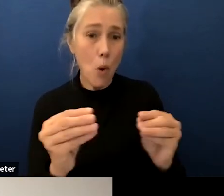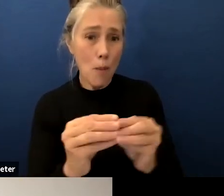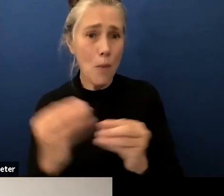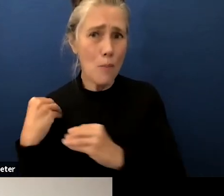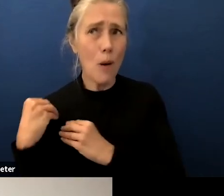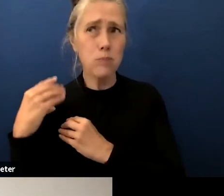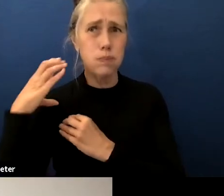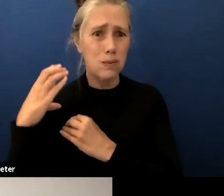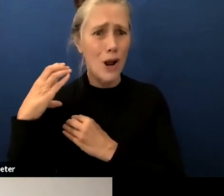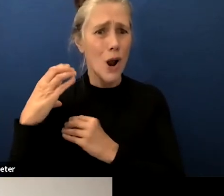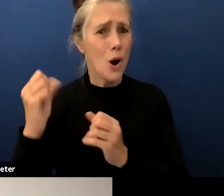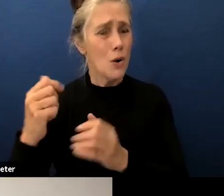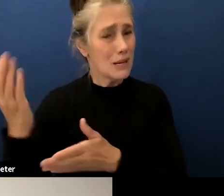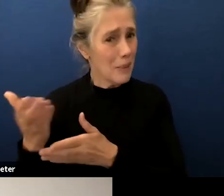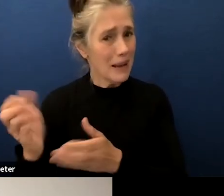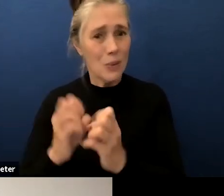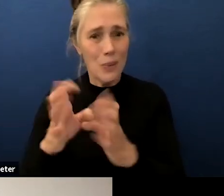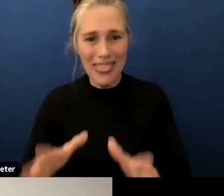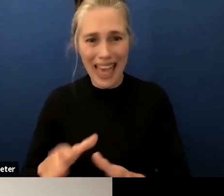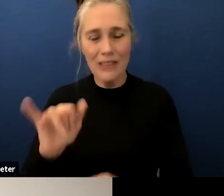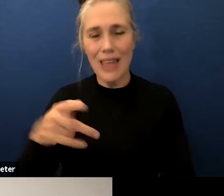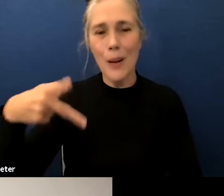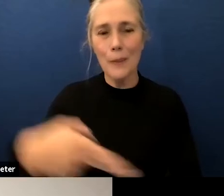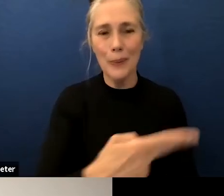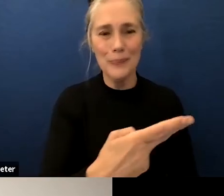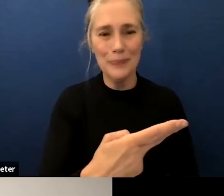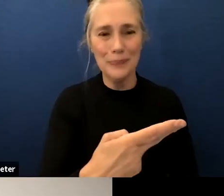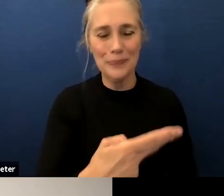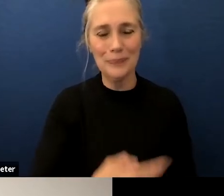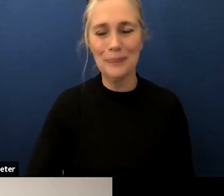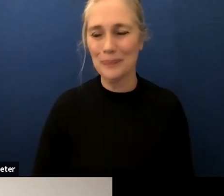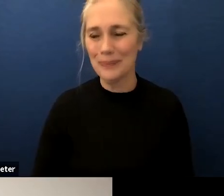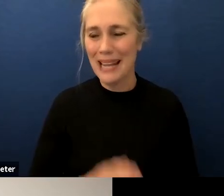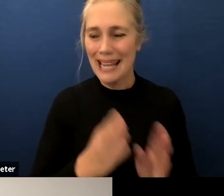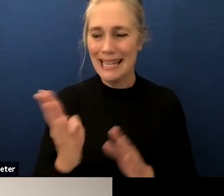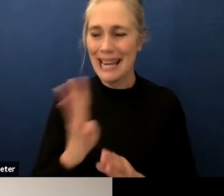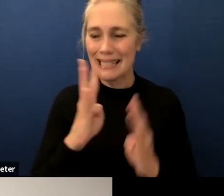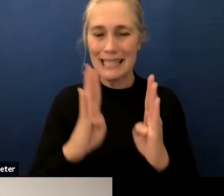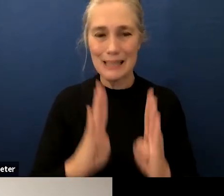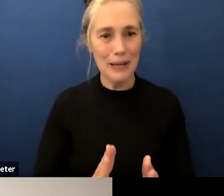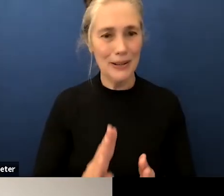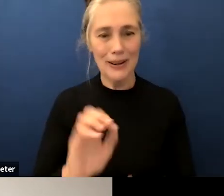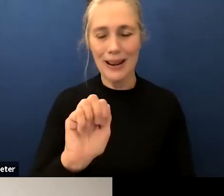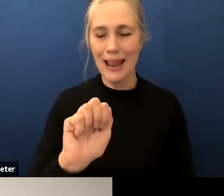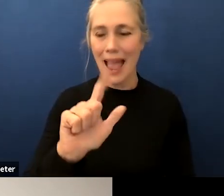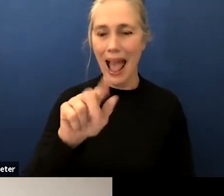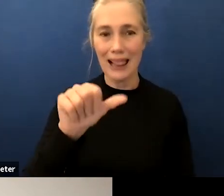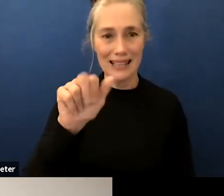you next speaker is allison quijano